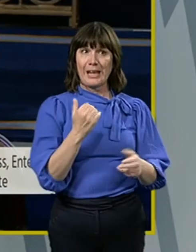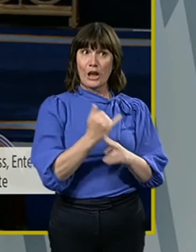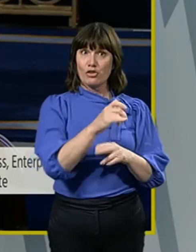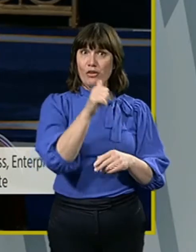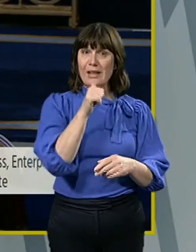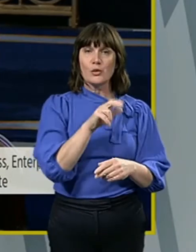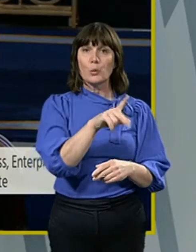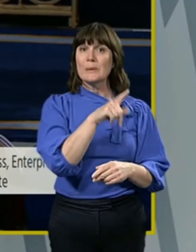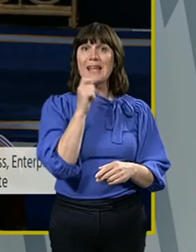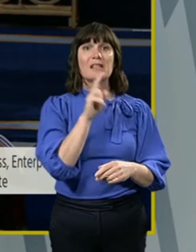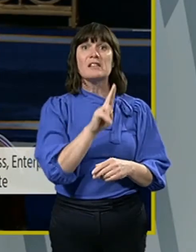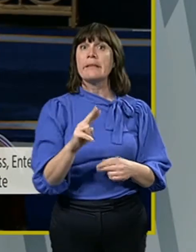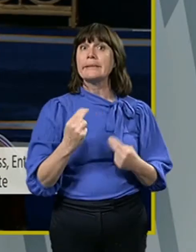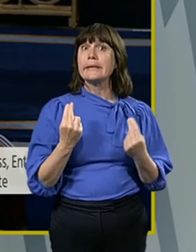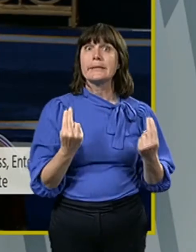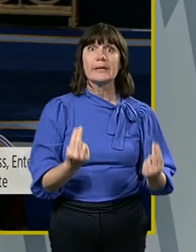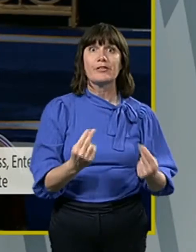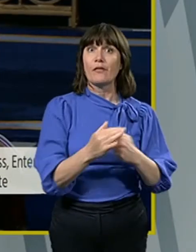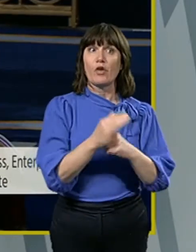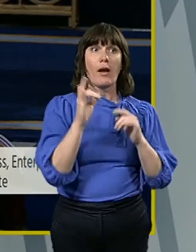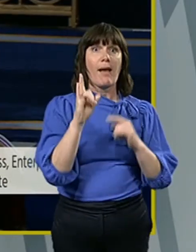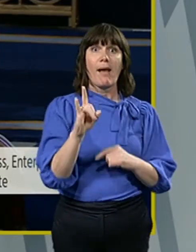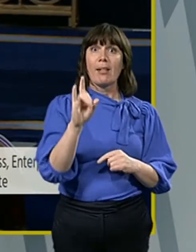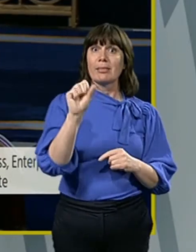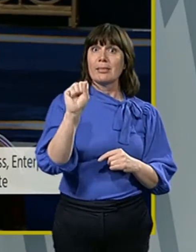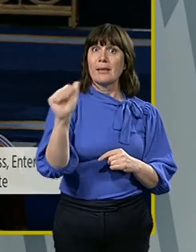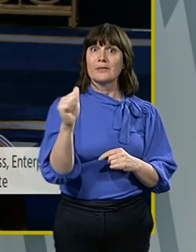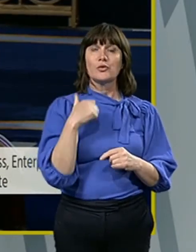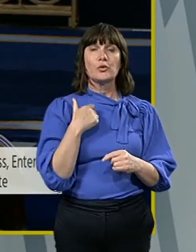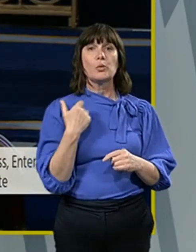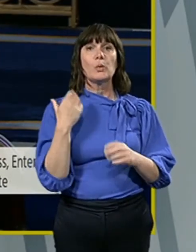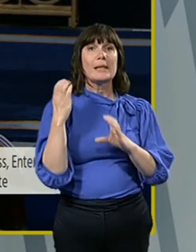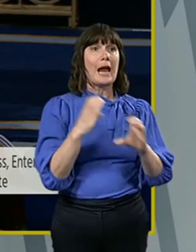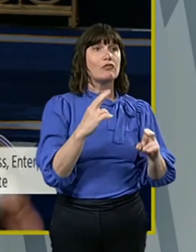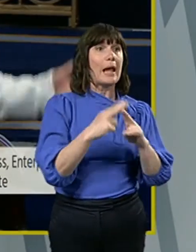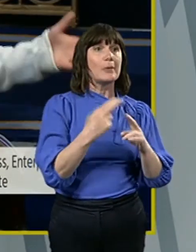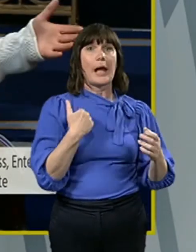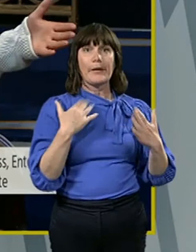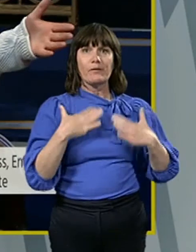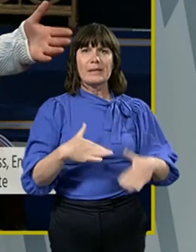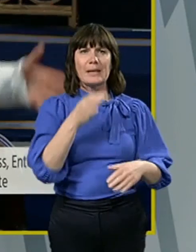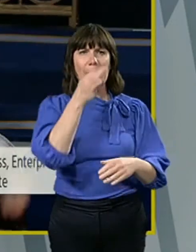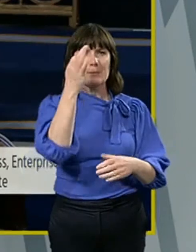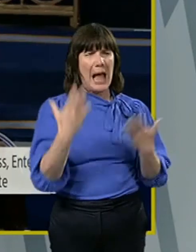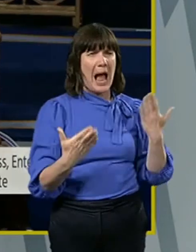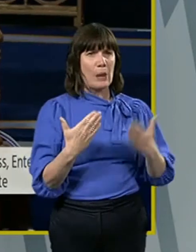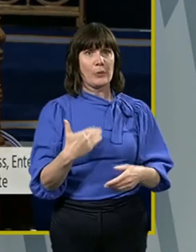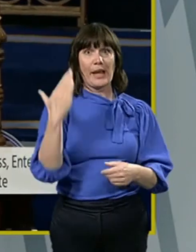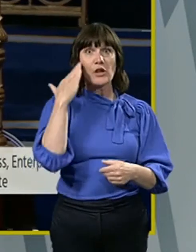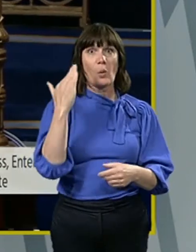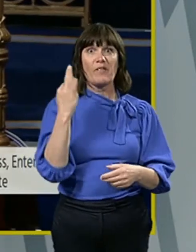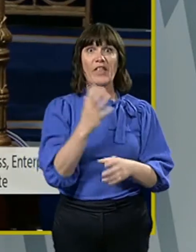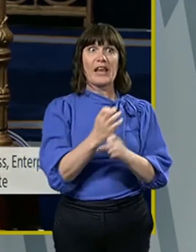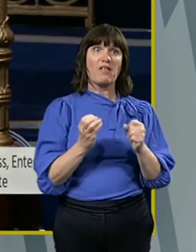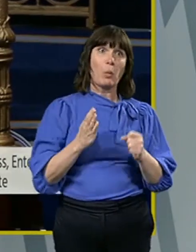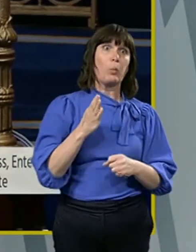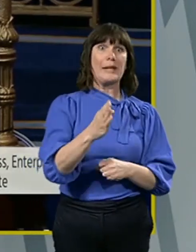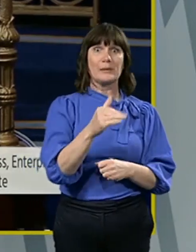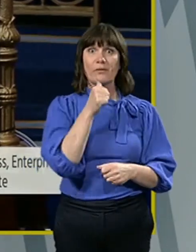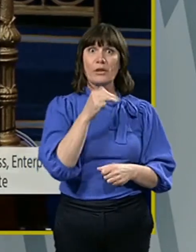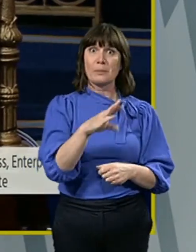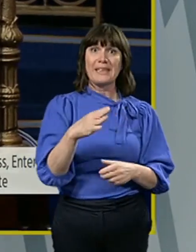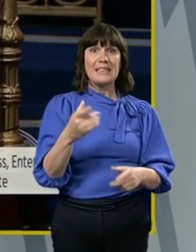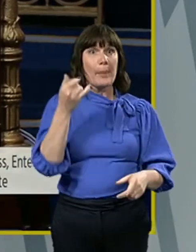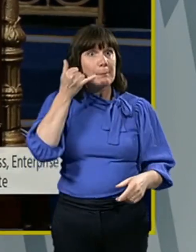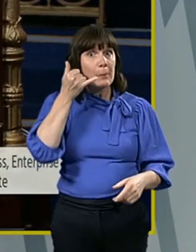been necessary for the Health and Safety Authority to carry out any physical inspections. How do they know if they did not inspect them? Did they pick